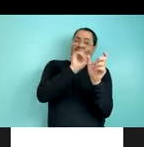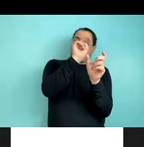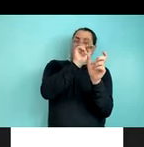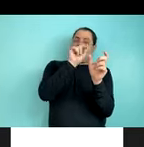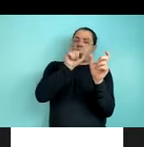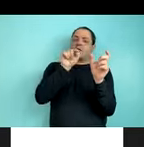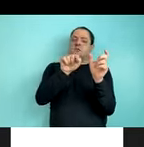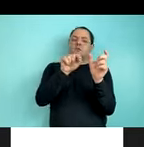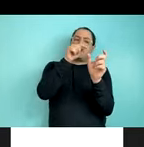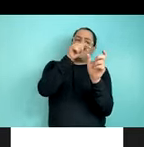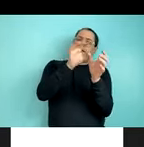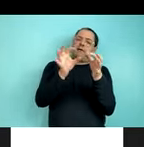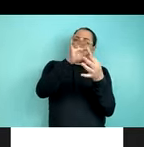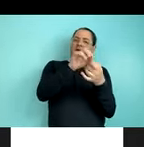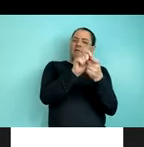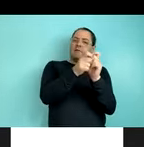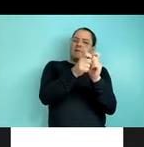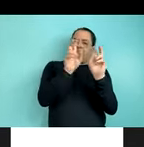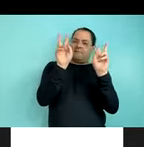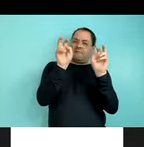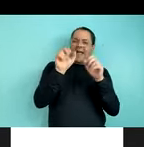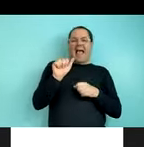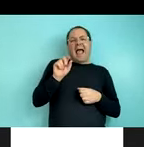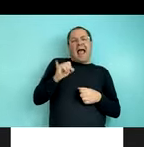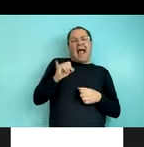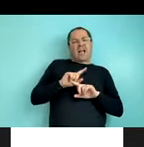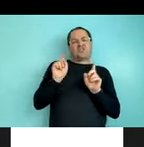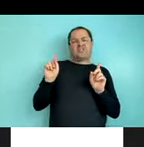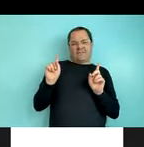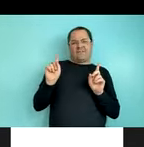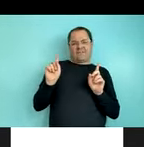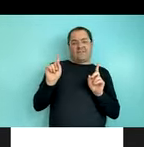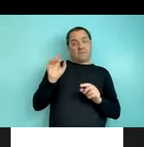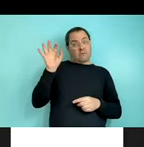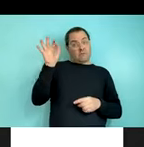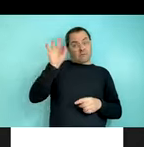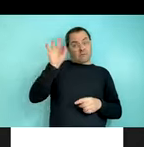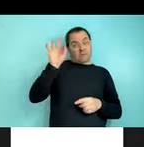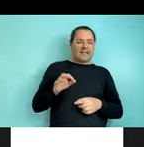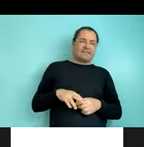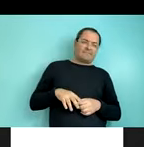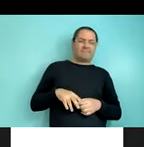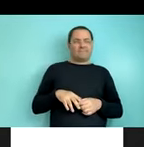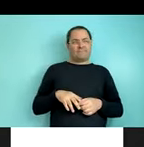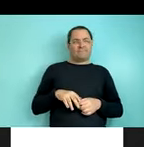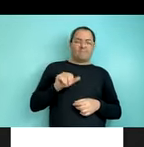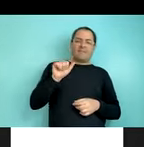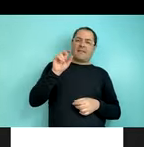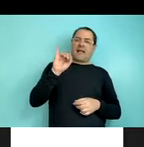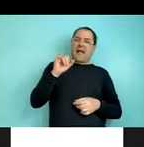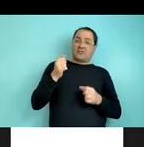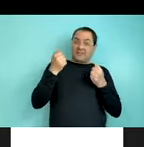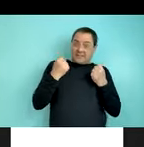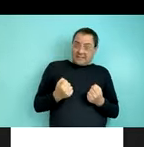description here and not adjective in the context of this corpus study was because we couldn't really distinguish between adjective modifiers